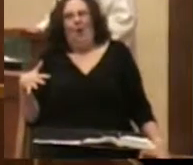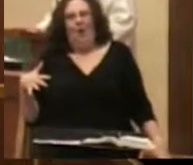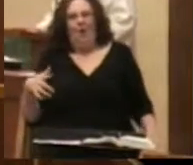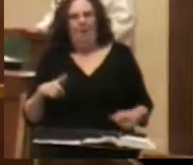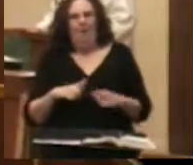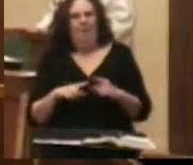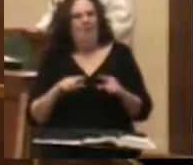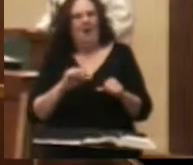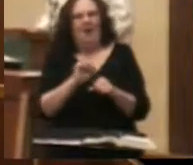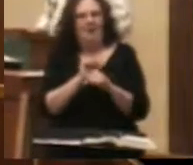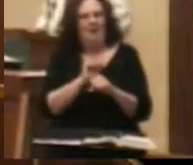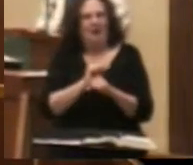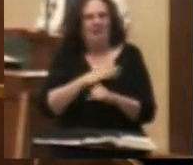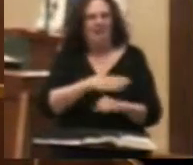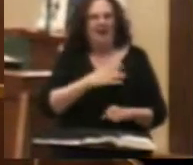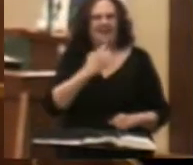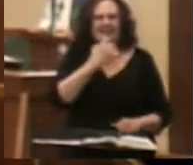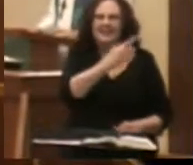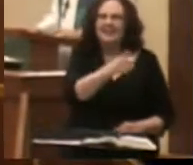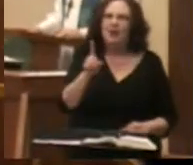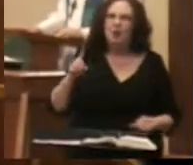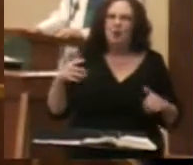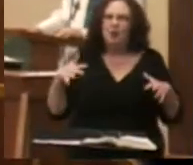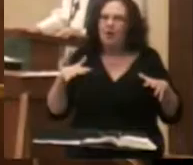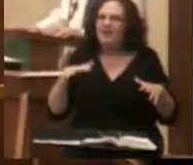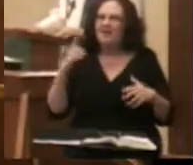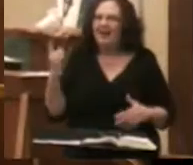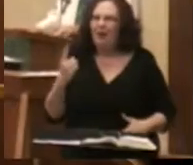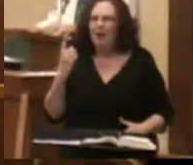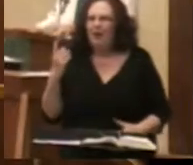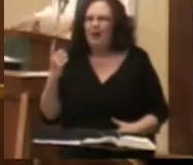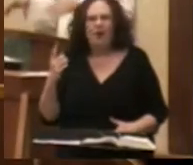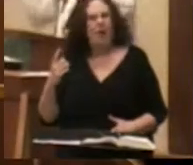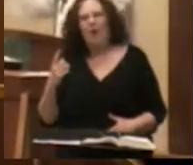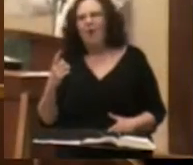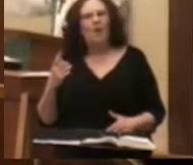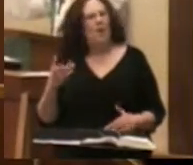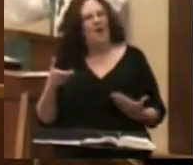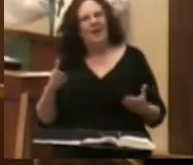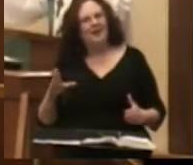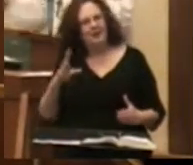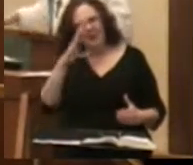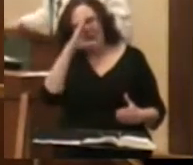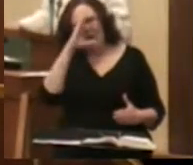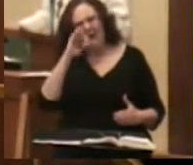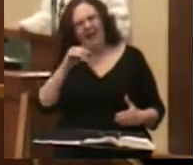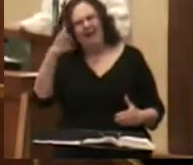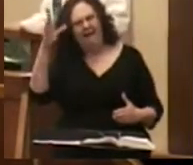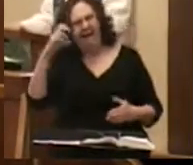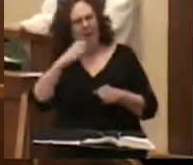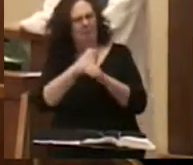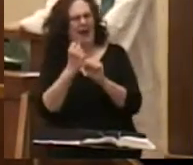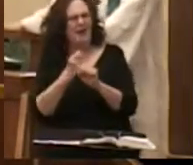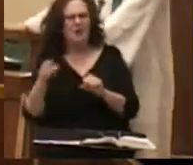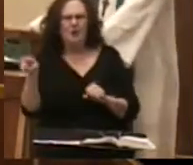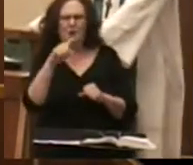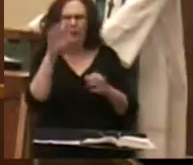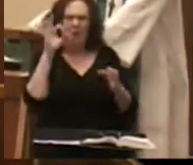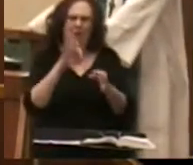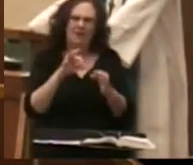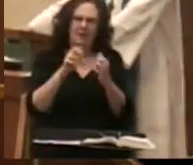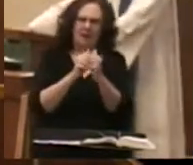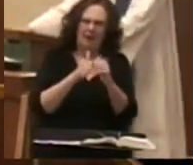job here is not to tell you you should be nervous alone. It is also to let you know that God has made you perfect in your baptism.